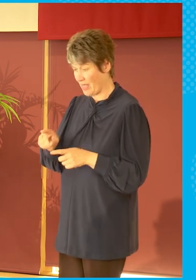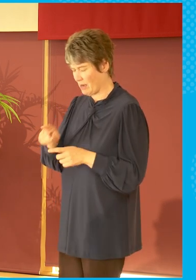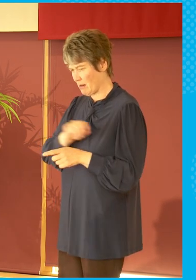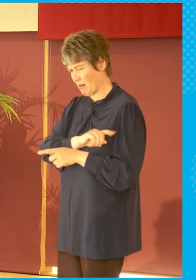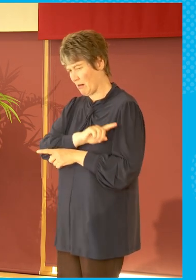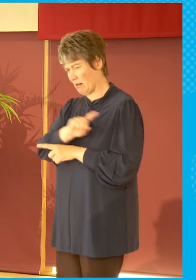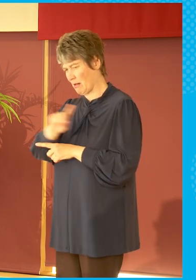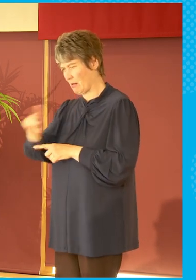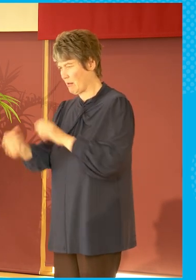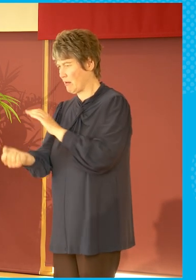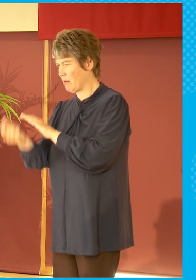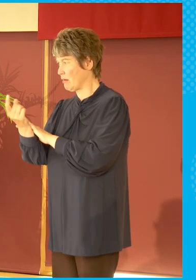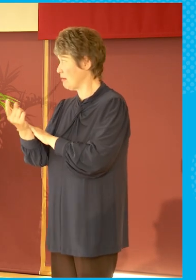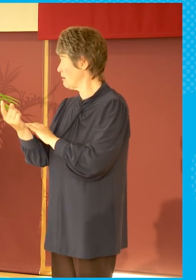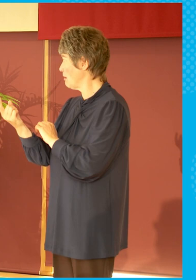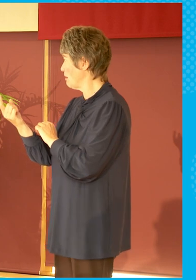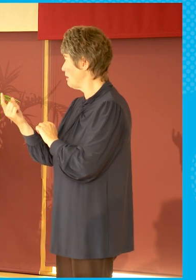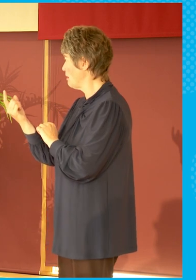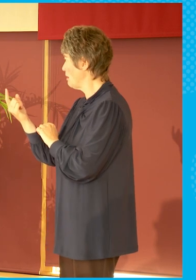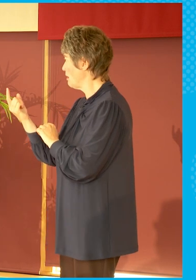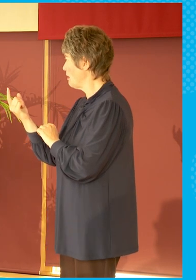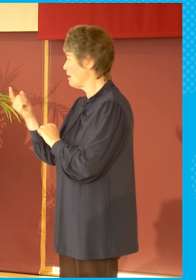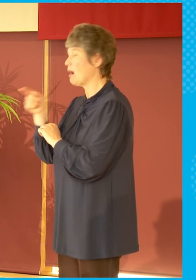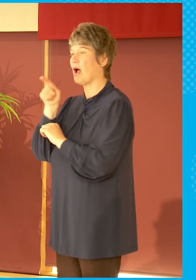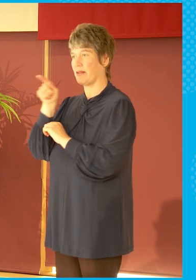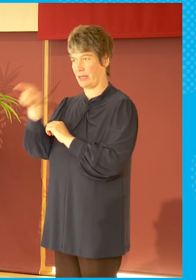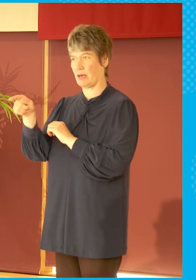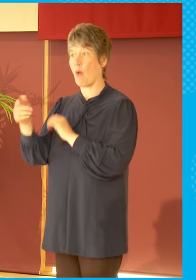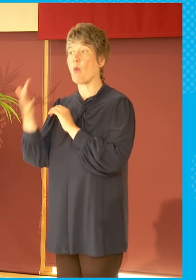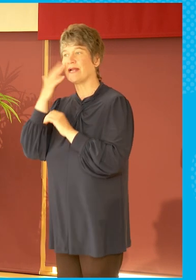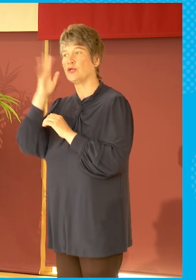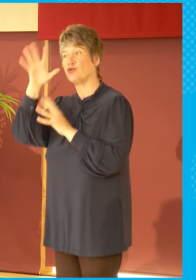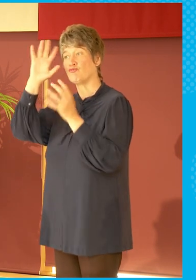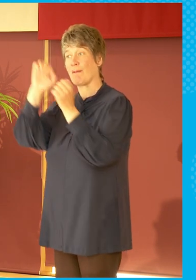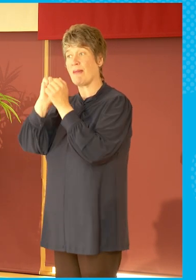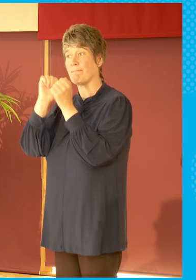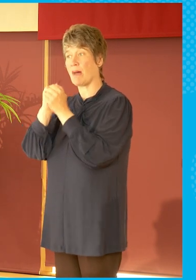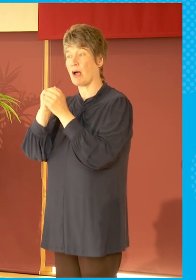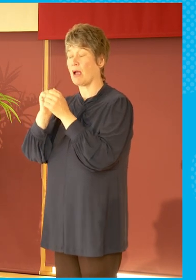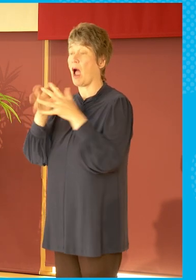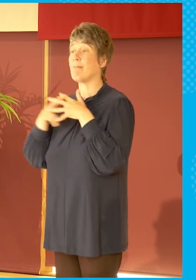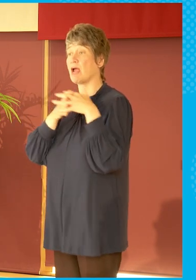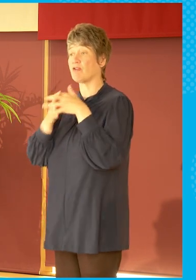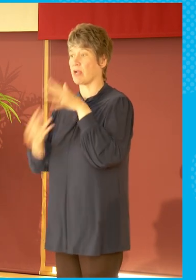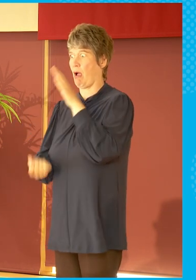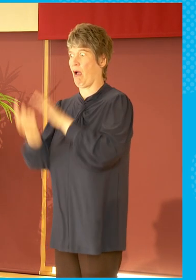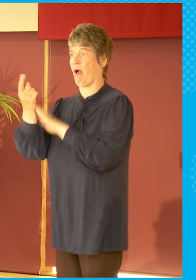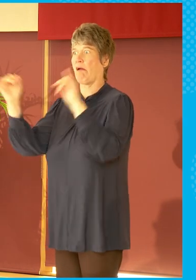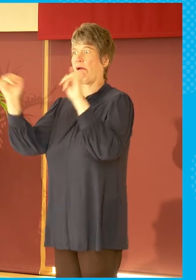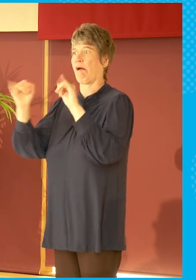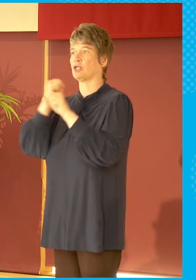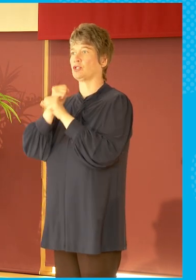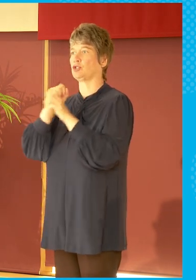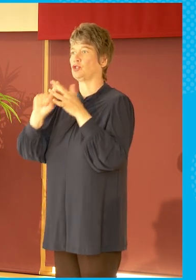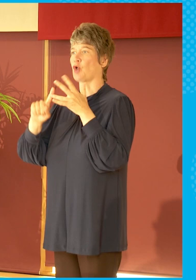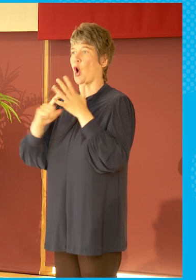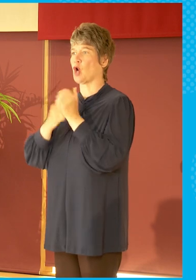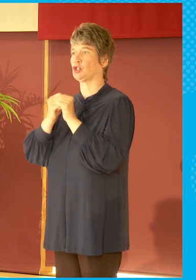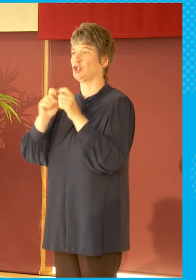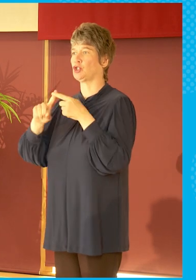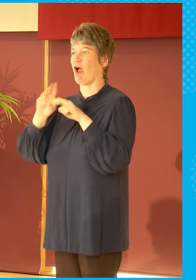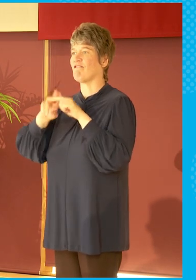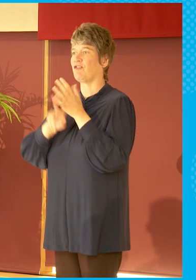George Floyd? George Floyd in 2020. That's when, yeah. Sorry, we look like we're just having this personal conversation here. not.